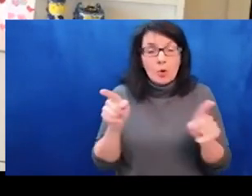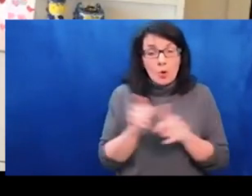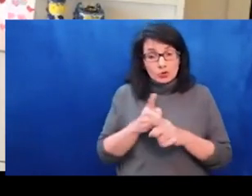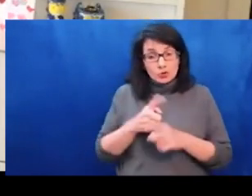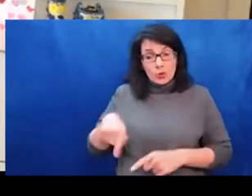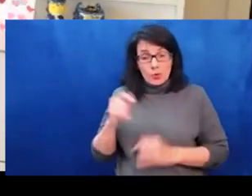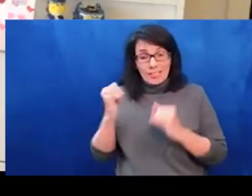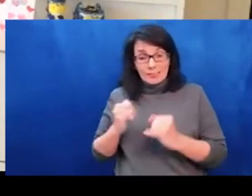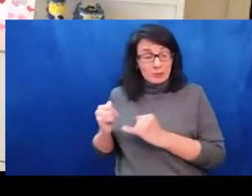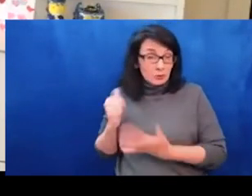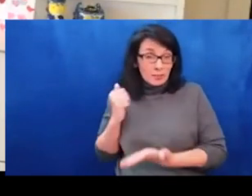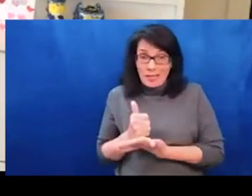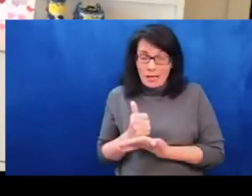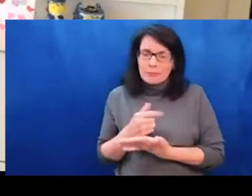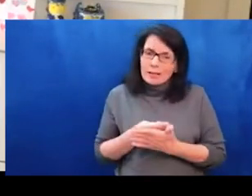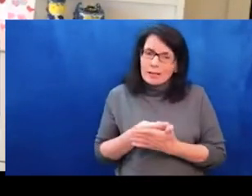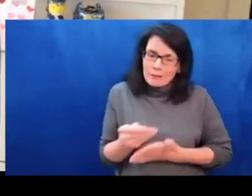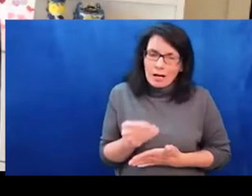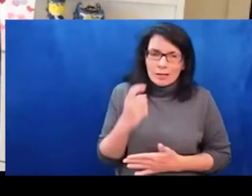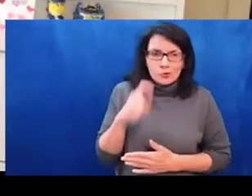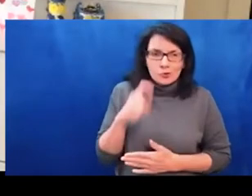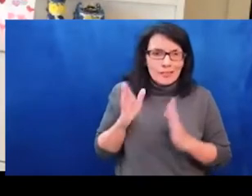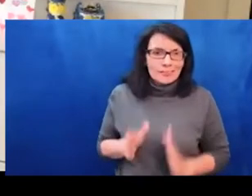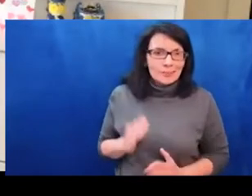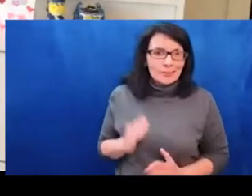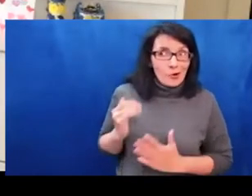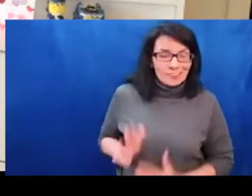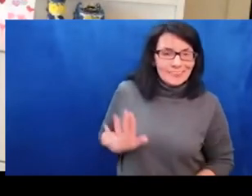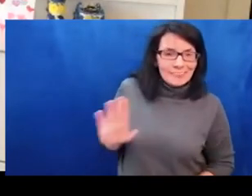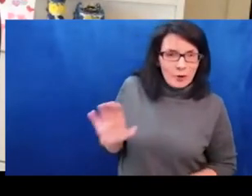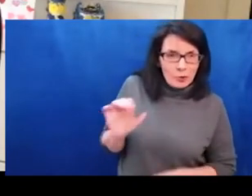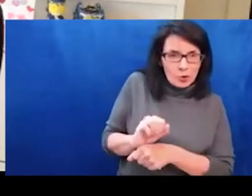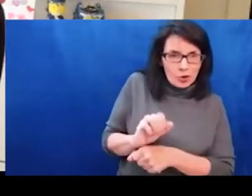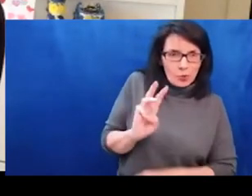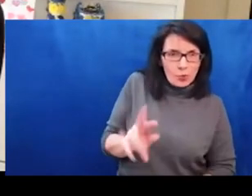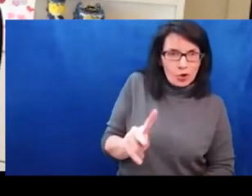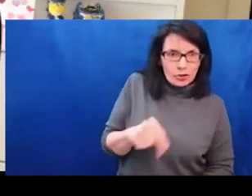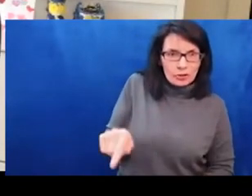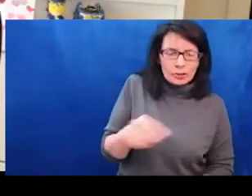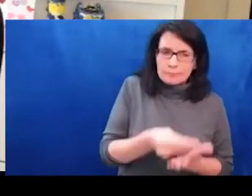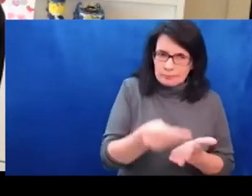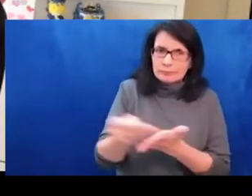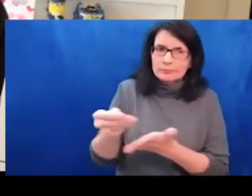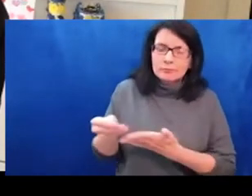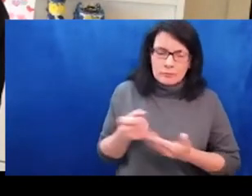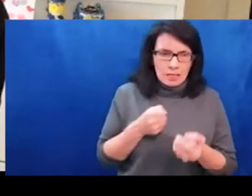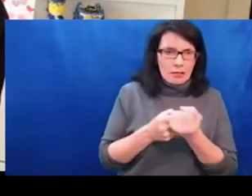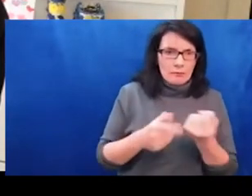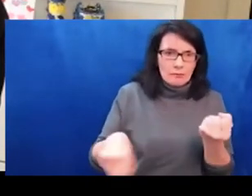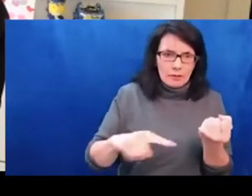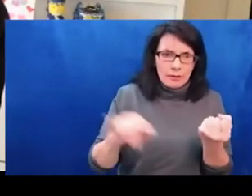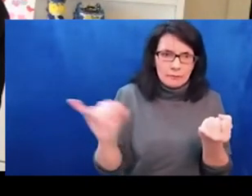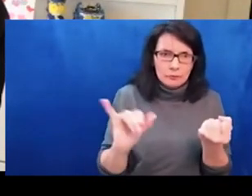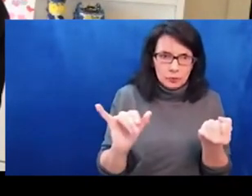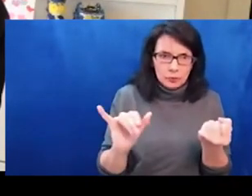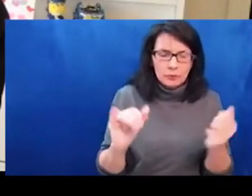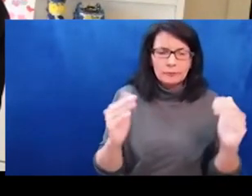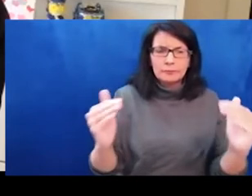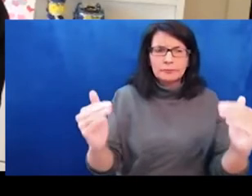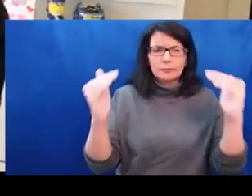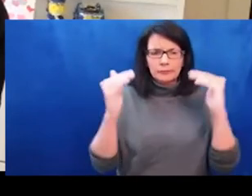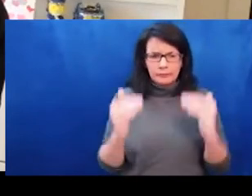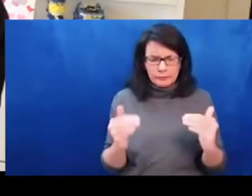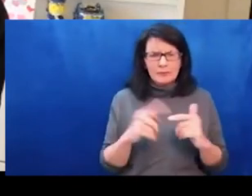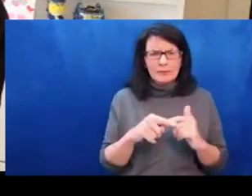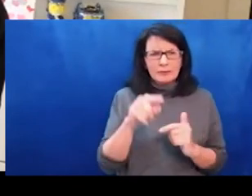Ukrainian artists. I also want to point a little bit to the fact of Ukrainian culture and the effort by Russian forces